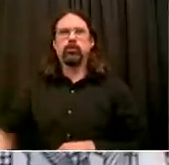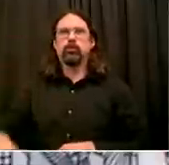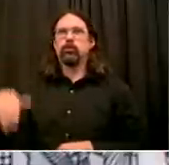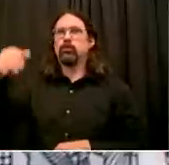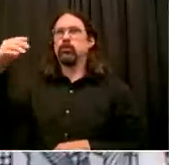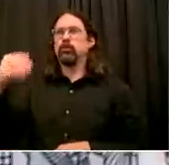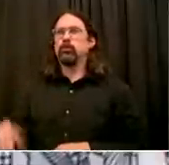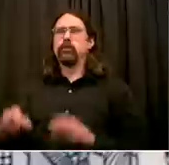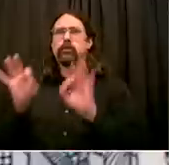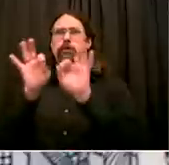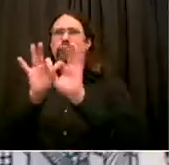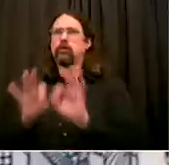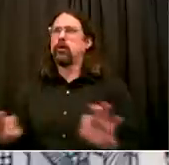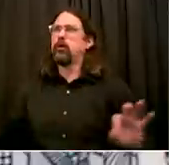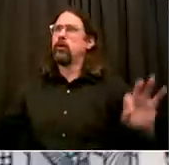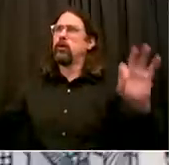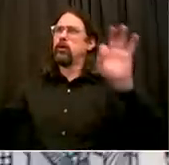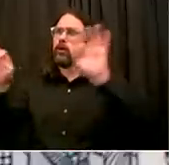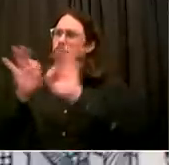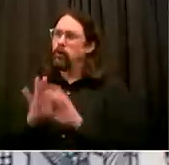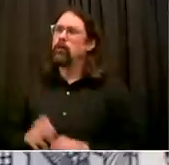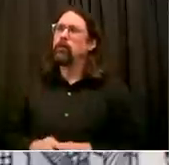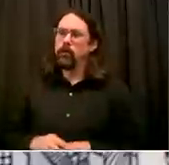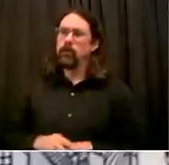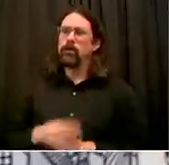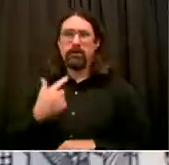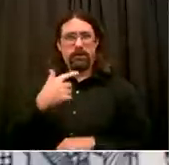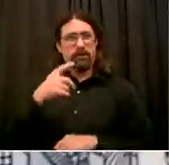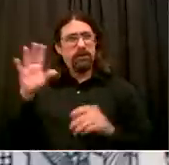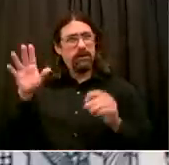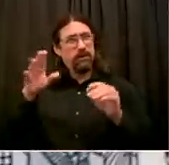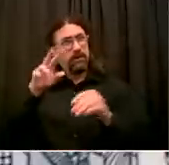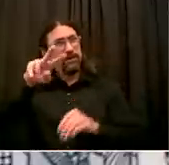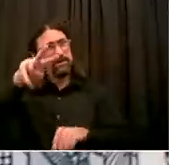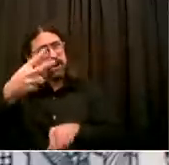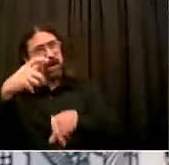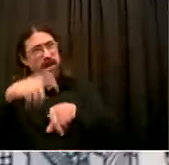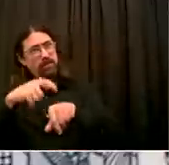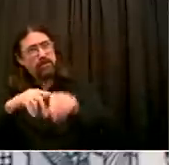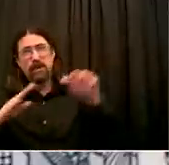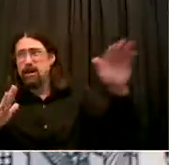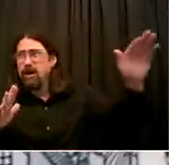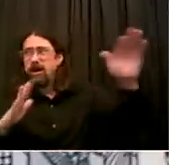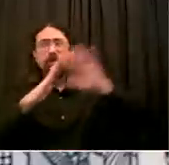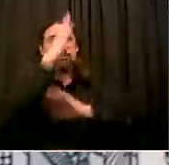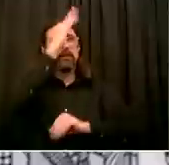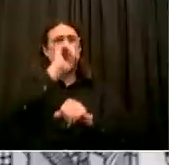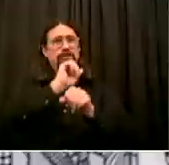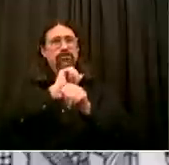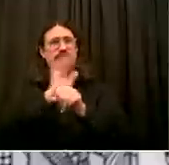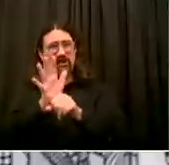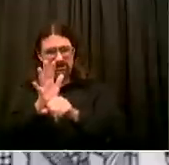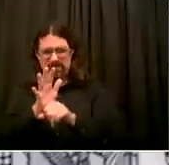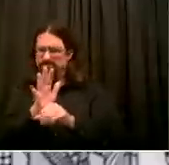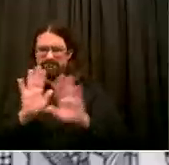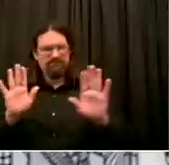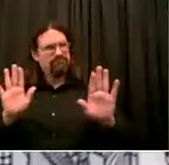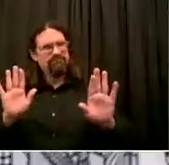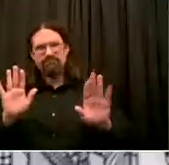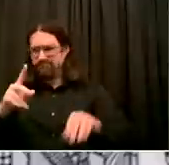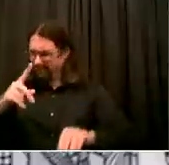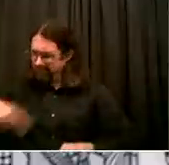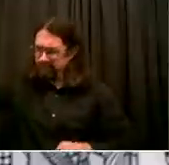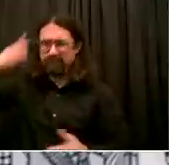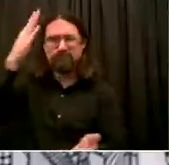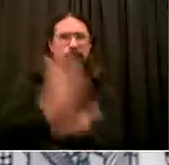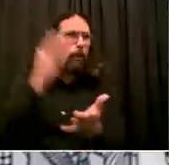there, there is the possibility that maybe people are discounting the second wave and what it could mean. Look no further. Some states of